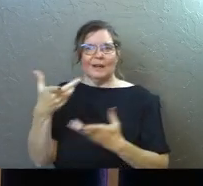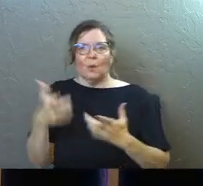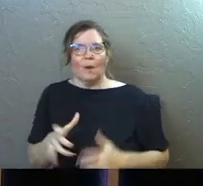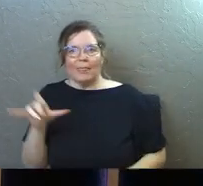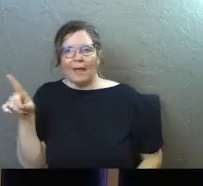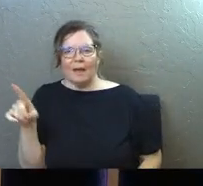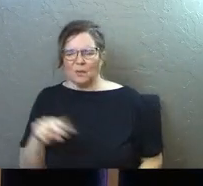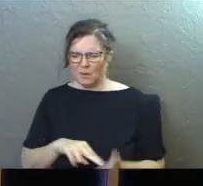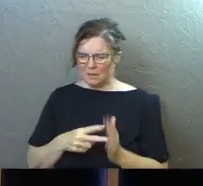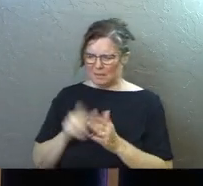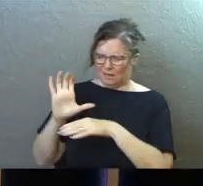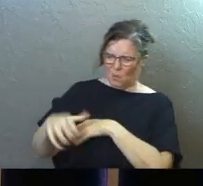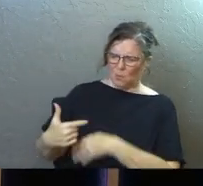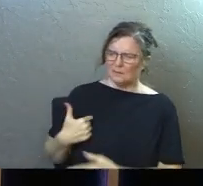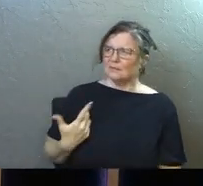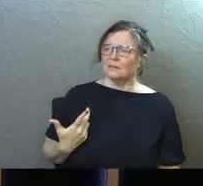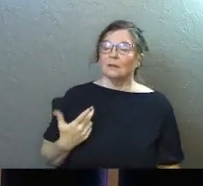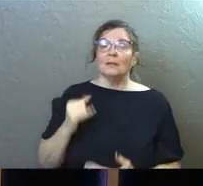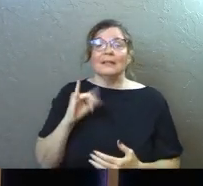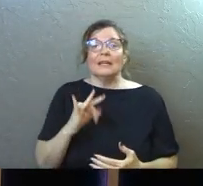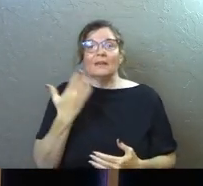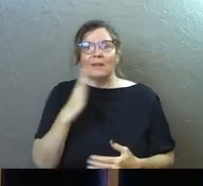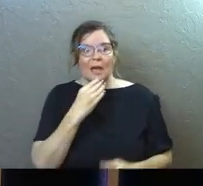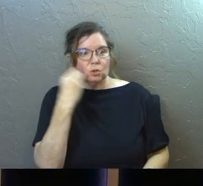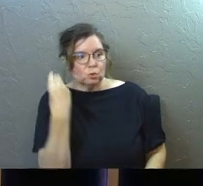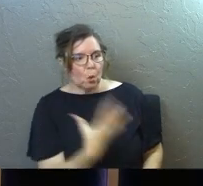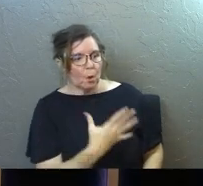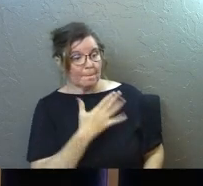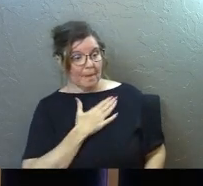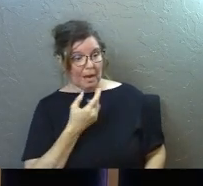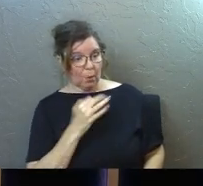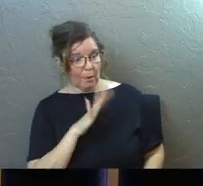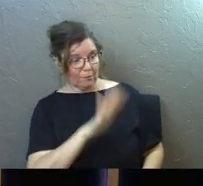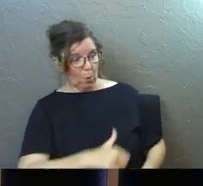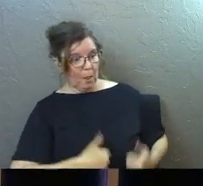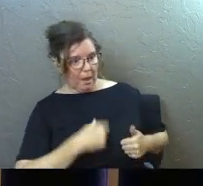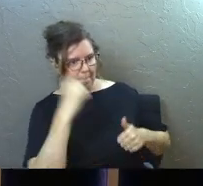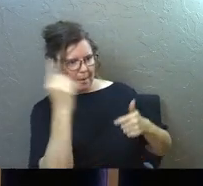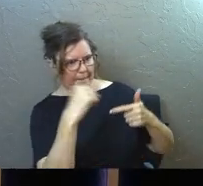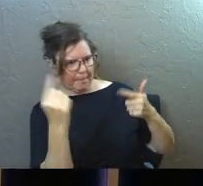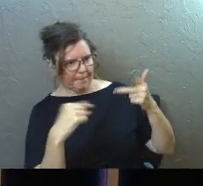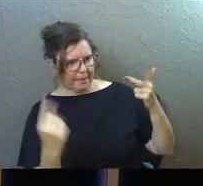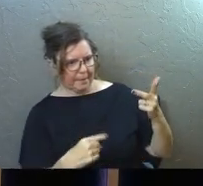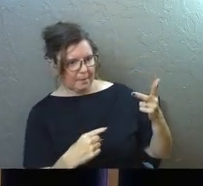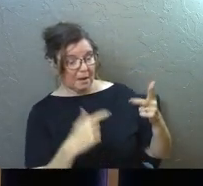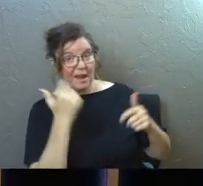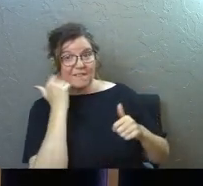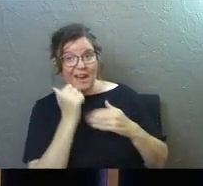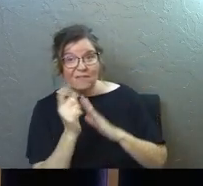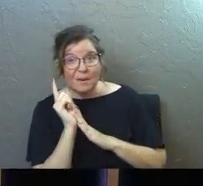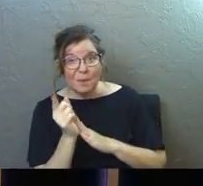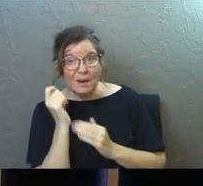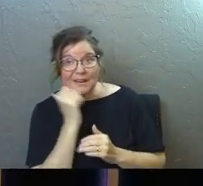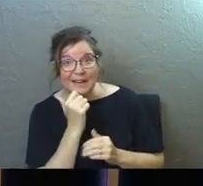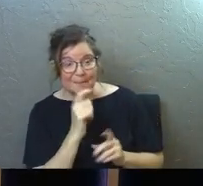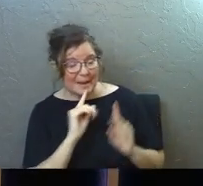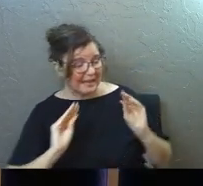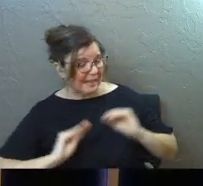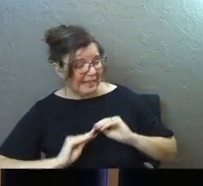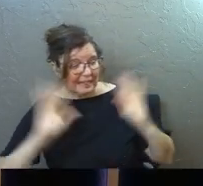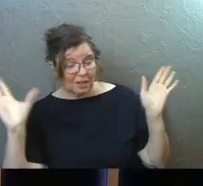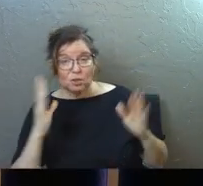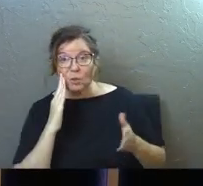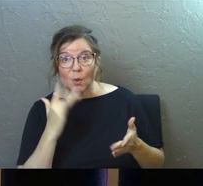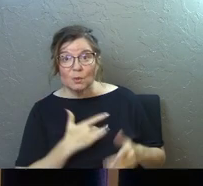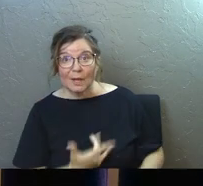that. What do you mean coerce me? Well, if God just told you his will for your life every single moment of every single day, and he made it absolutely